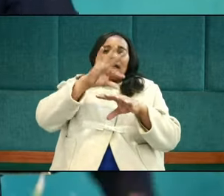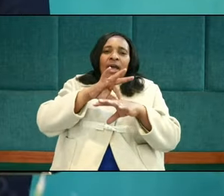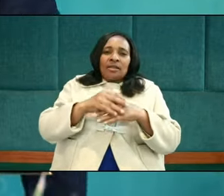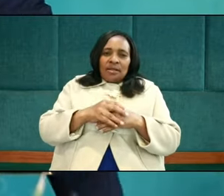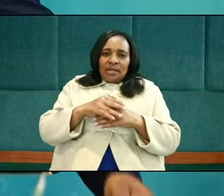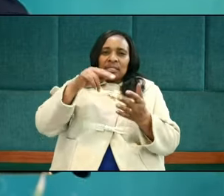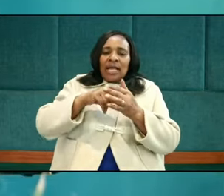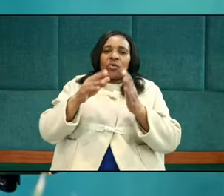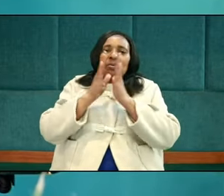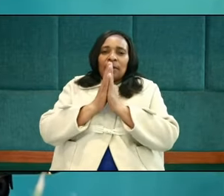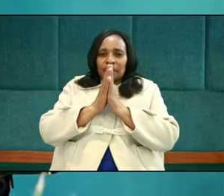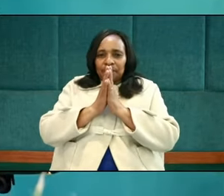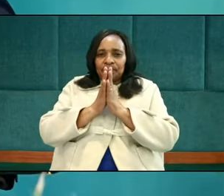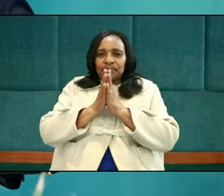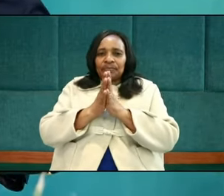Stand up, let's pray.